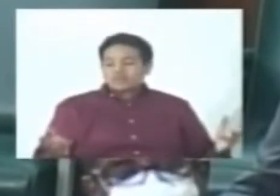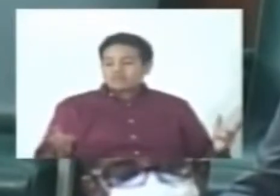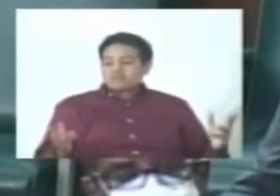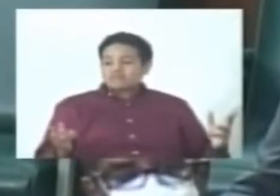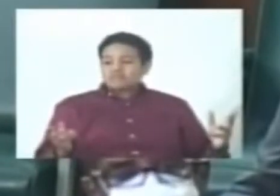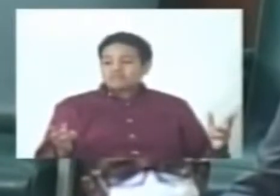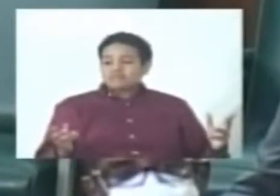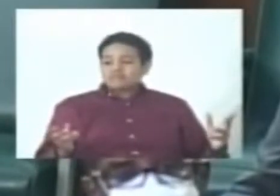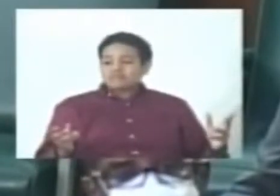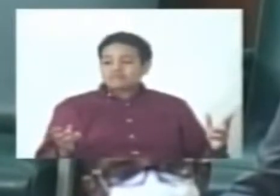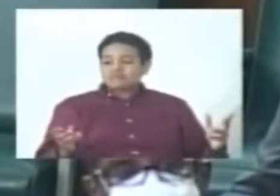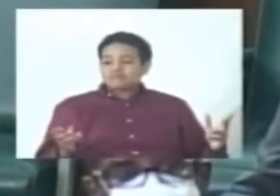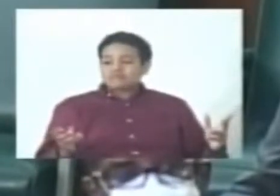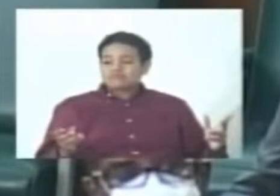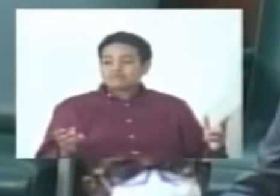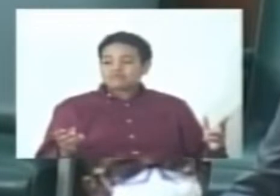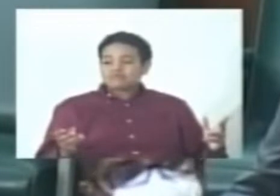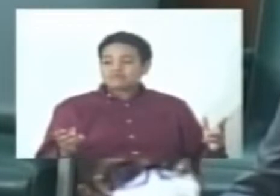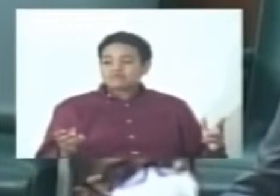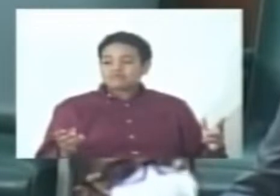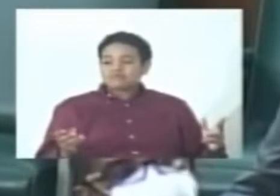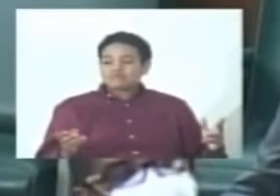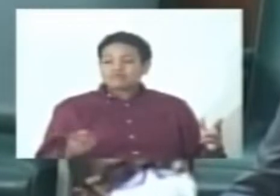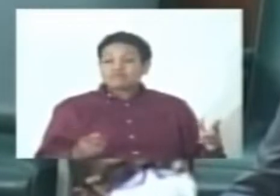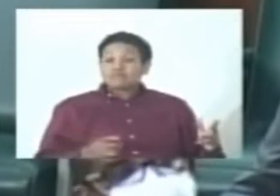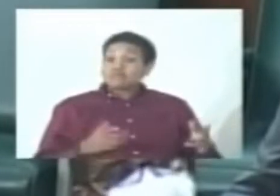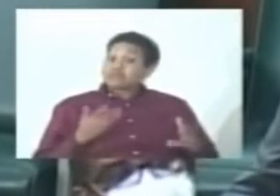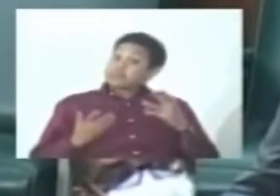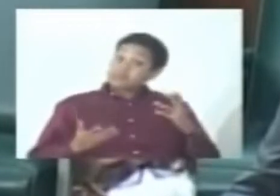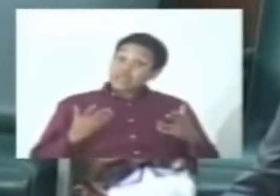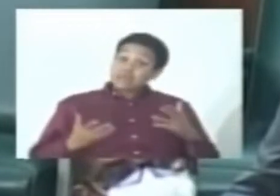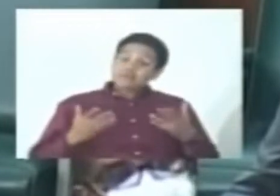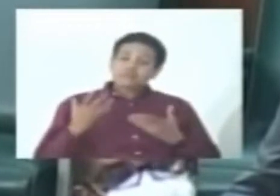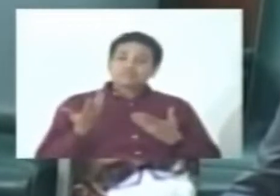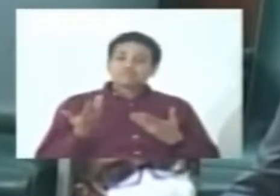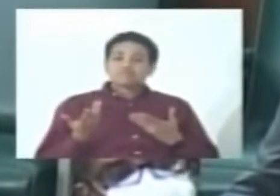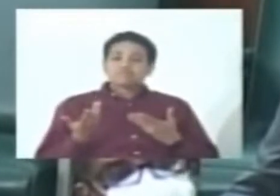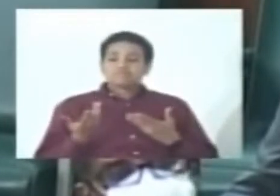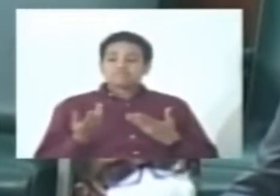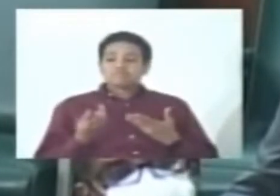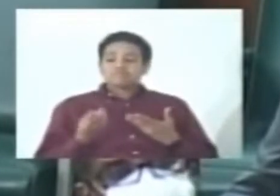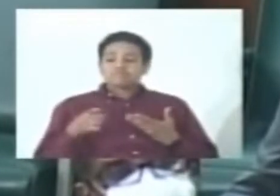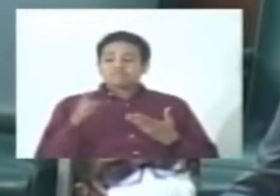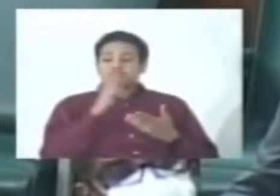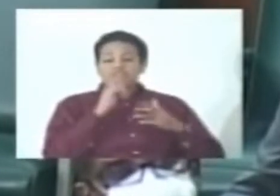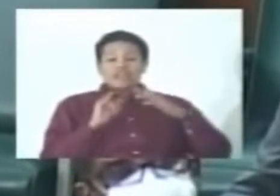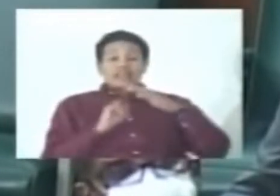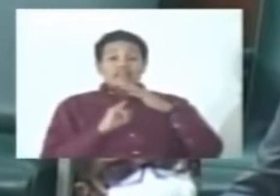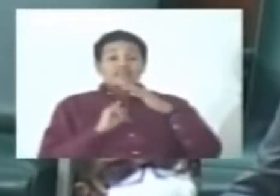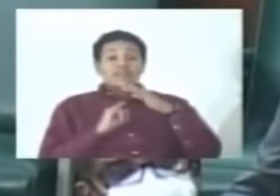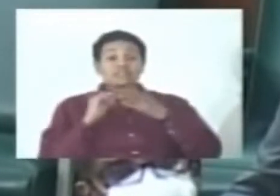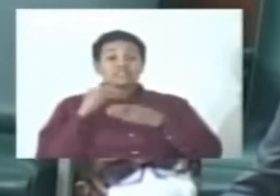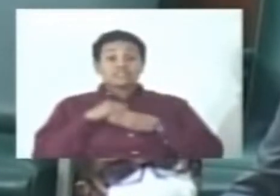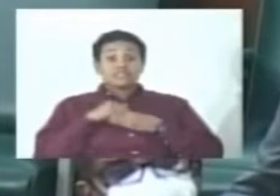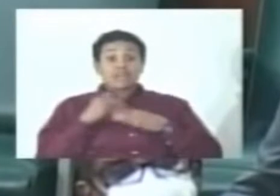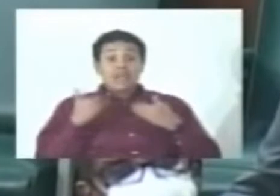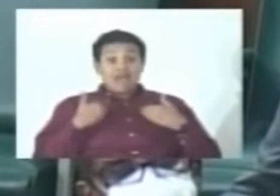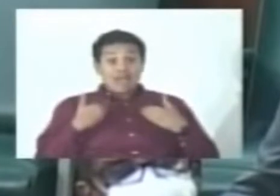And they may very well be infectious, infective at the time.